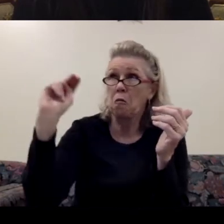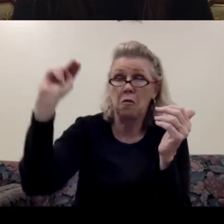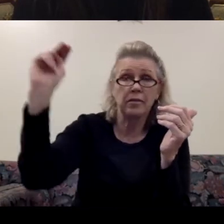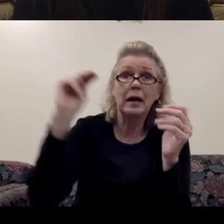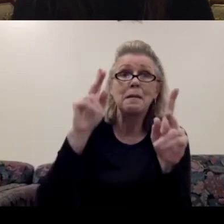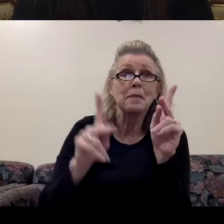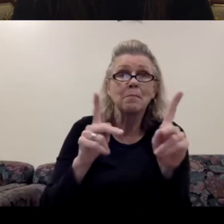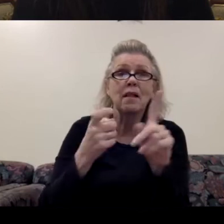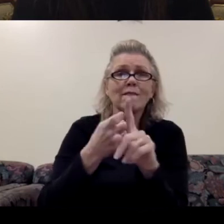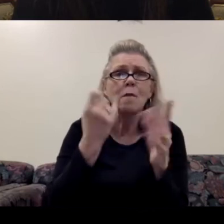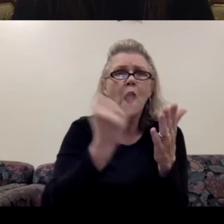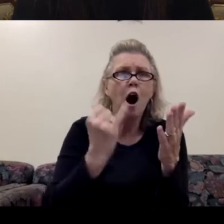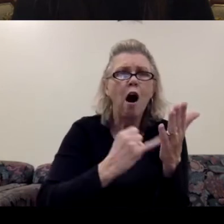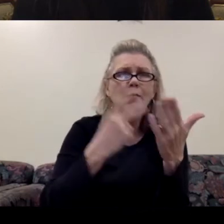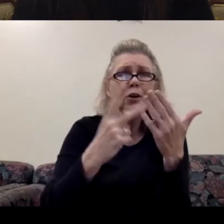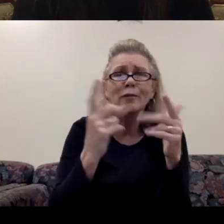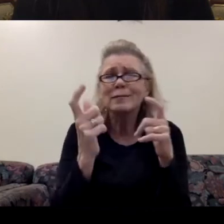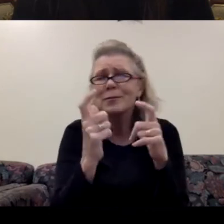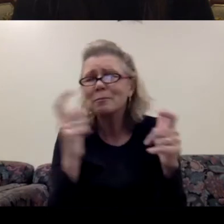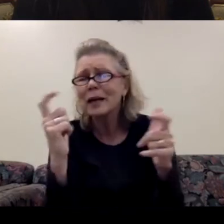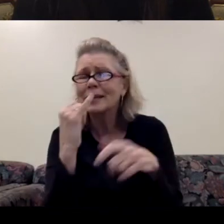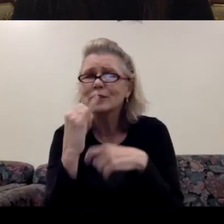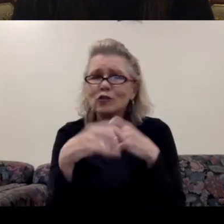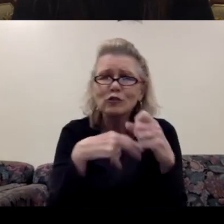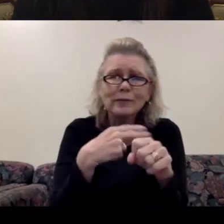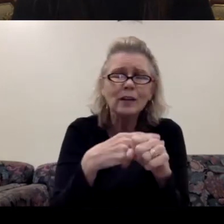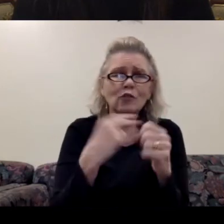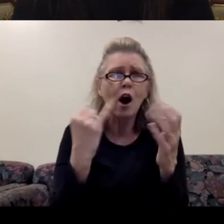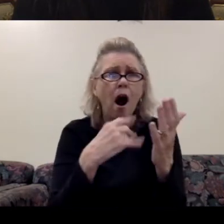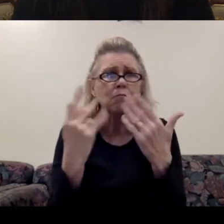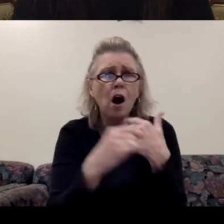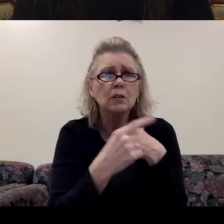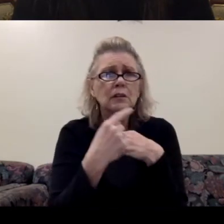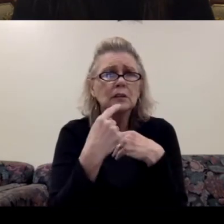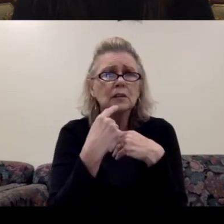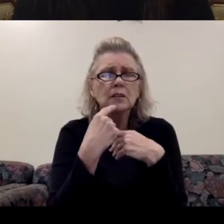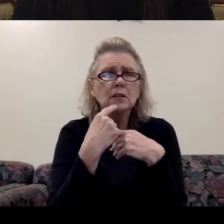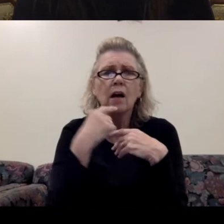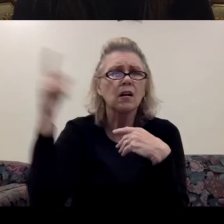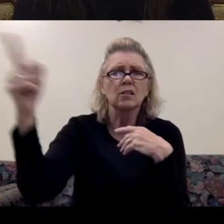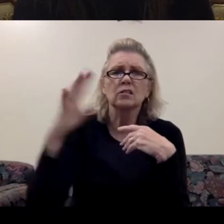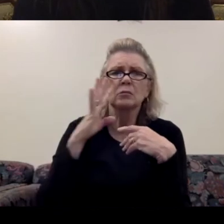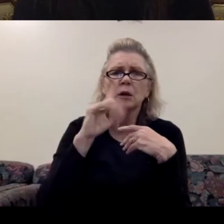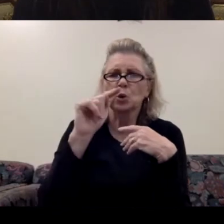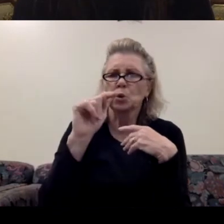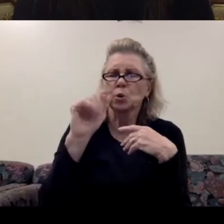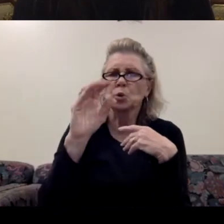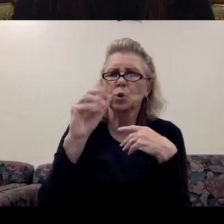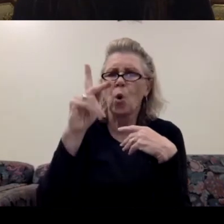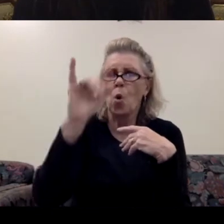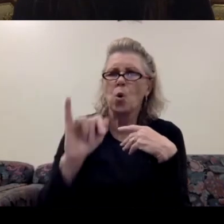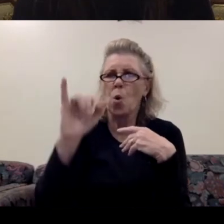the art project is big international art project. They speak Tokyo, Japanese. Nobody